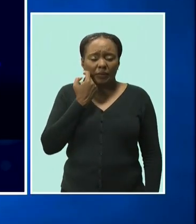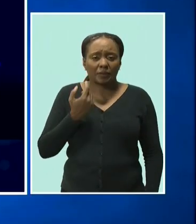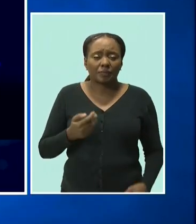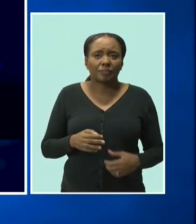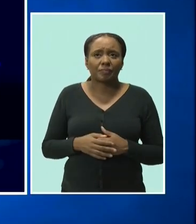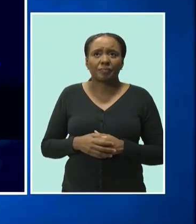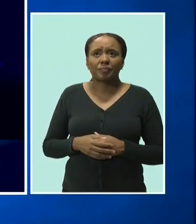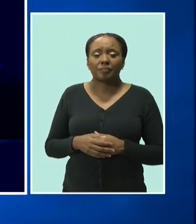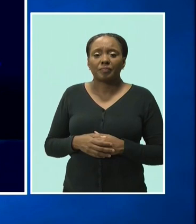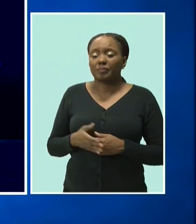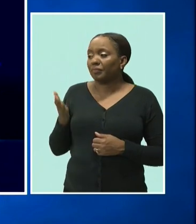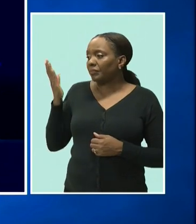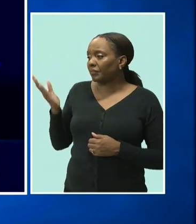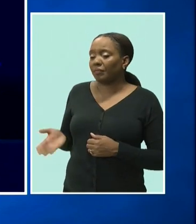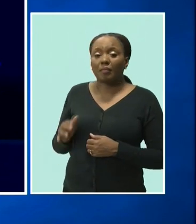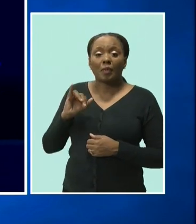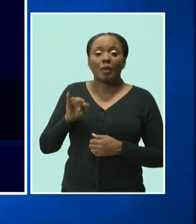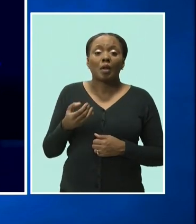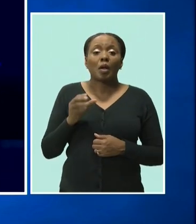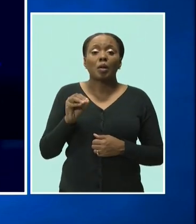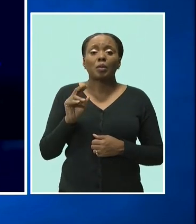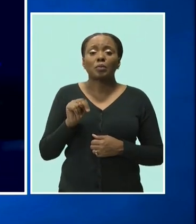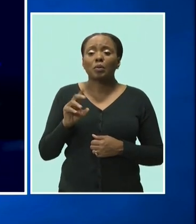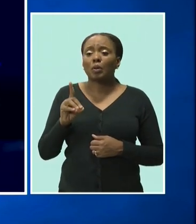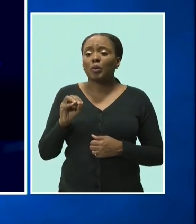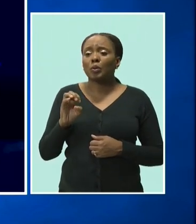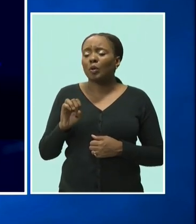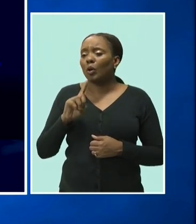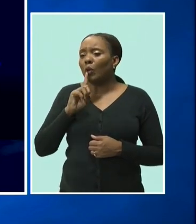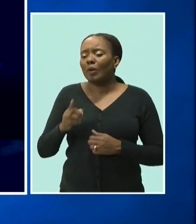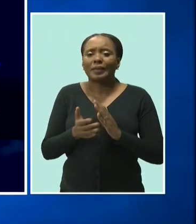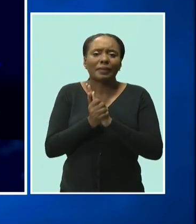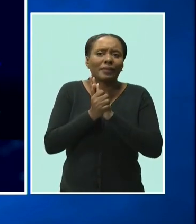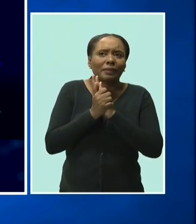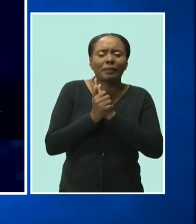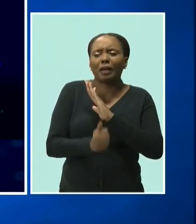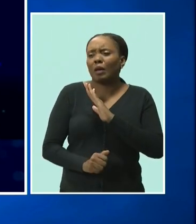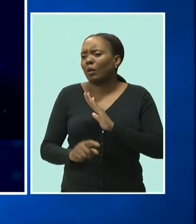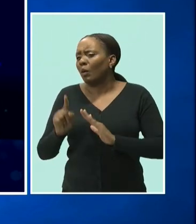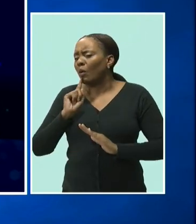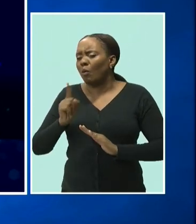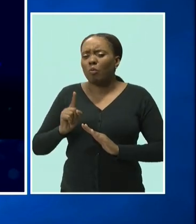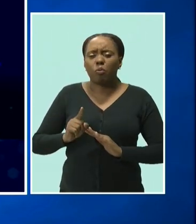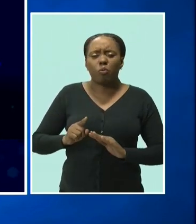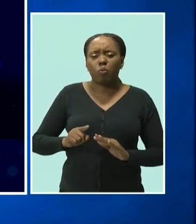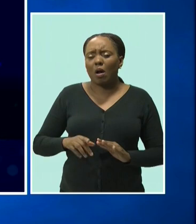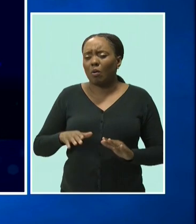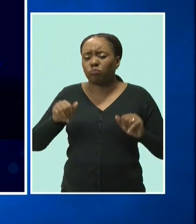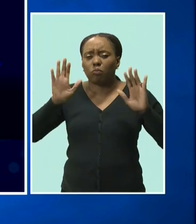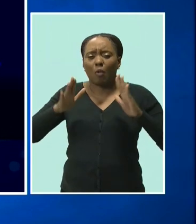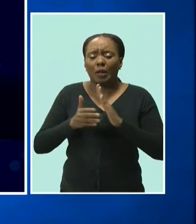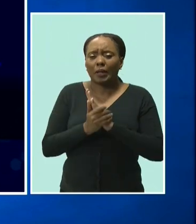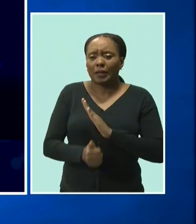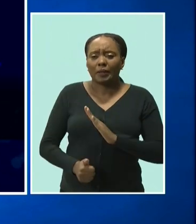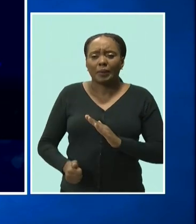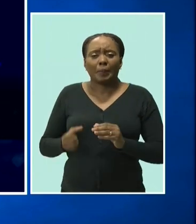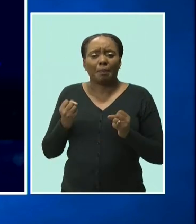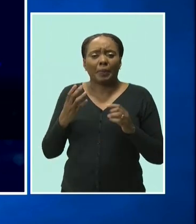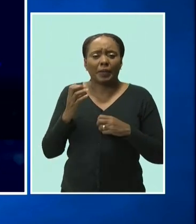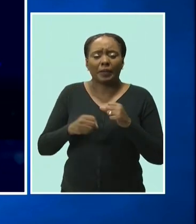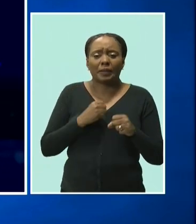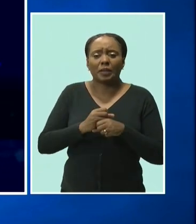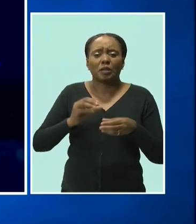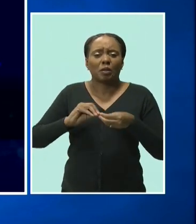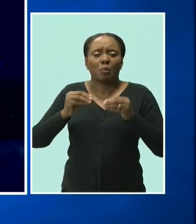John Doe was talented and skilled at his craft, and for many years was consistently rated as the number one radio DJ